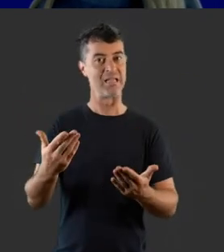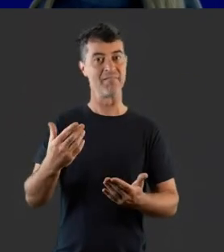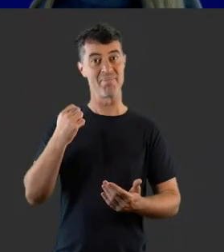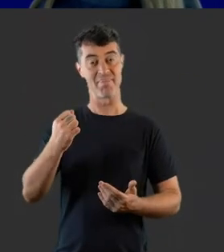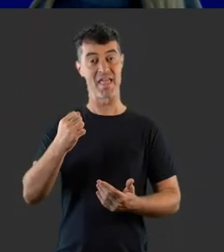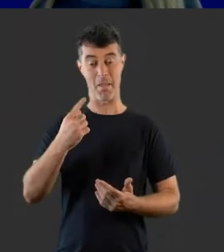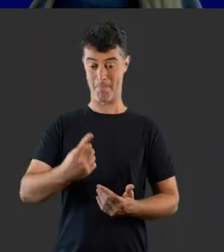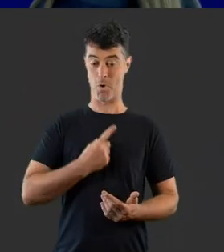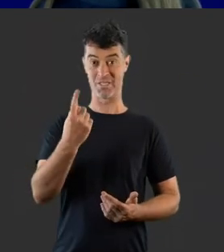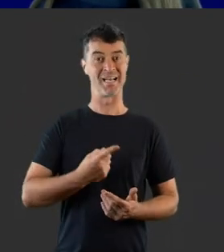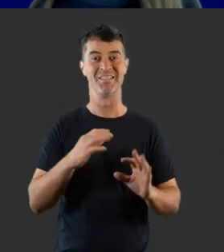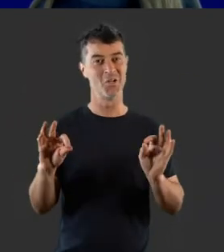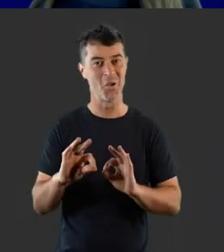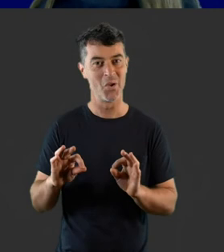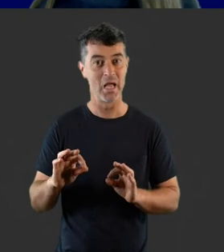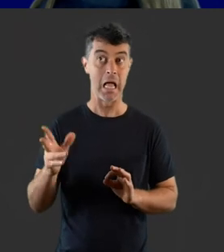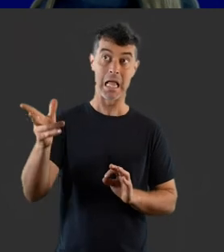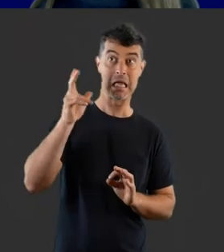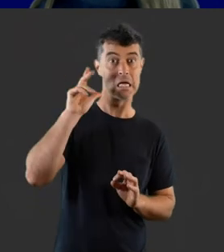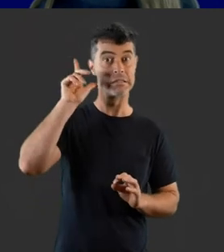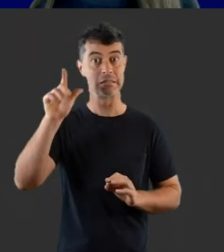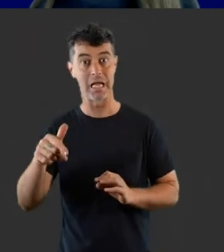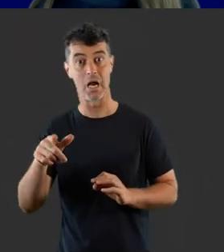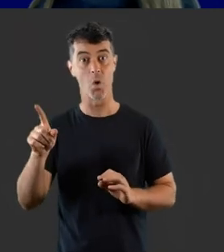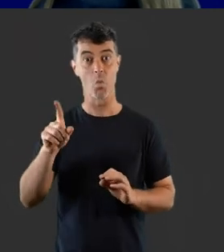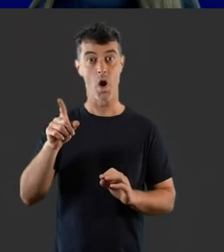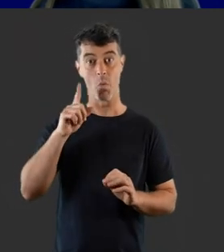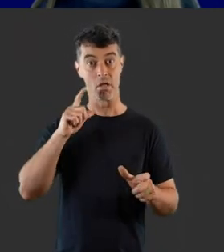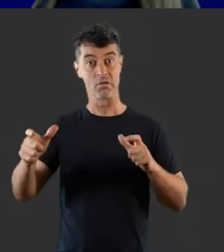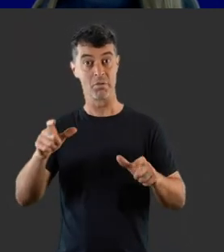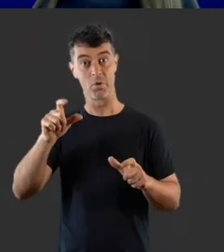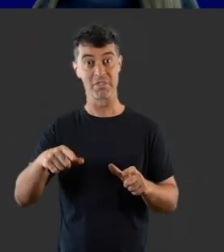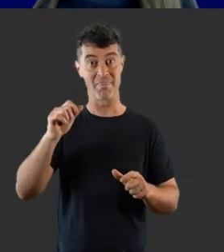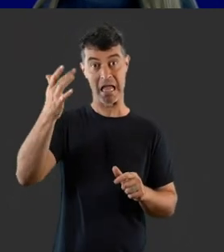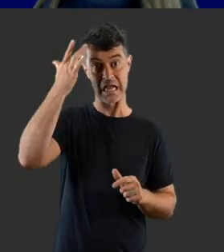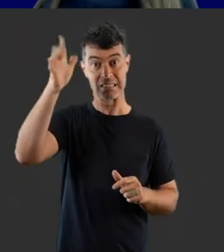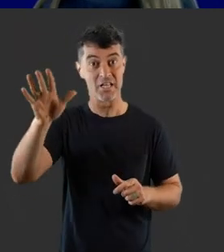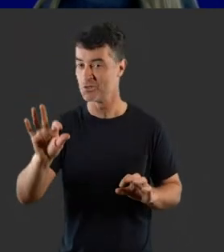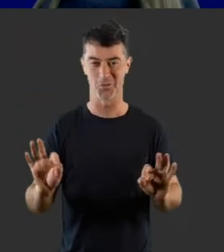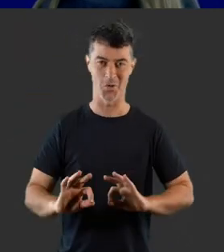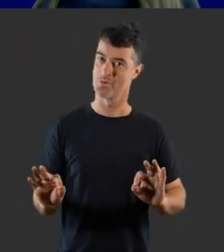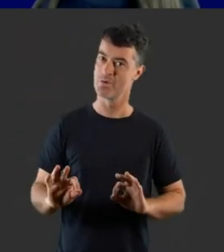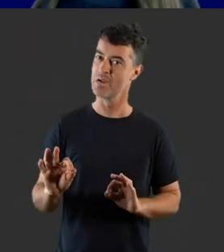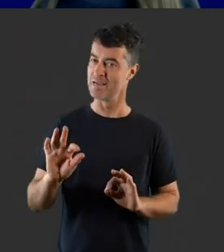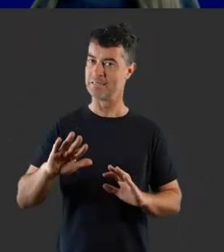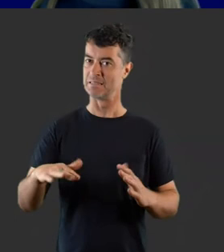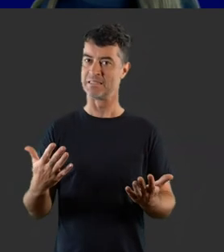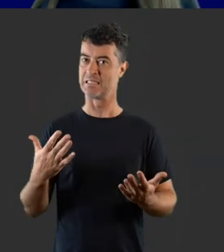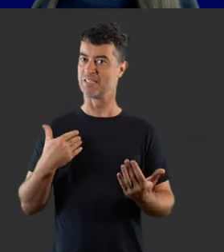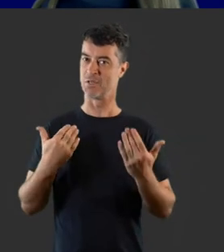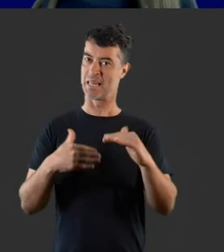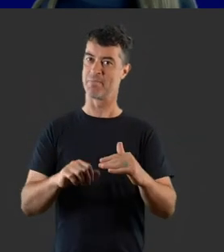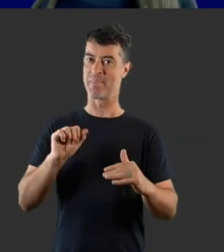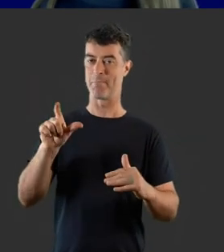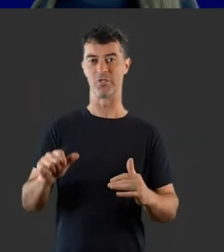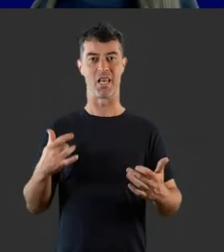It is not what gives a person their personality. The ability to hear sound is not what determines a person's intelligence